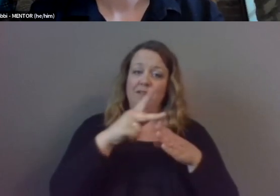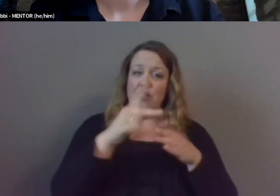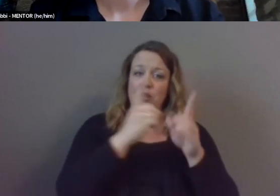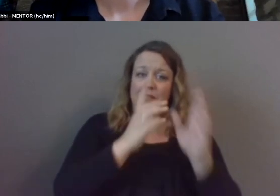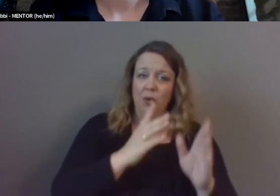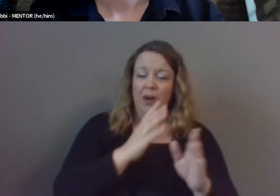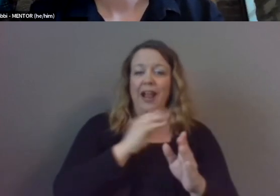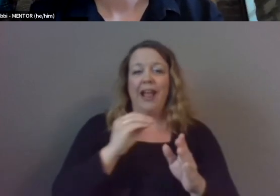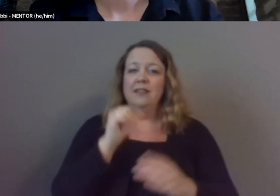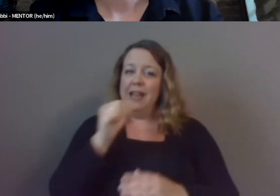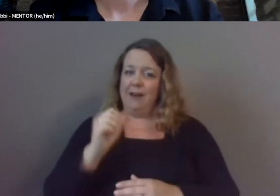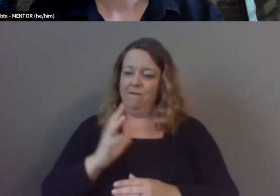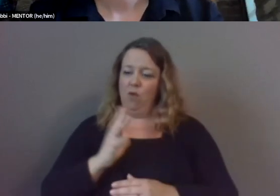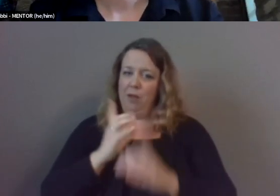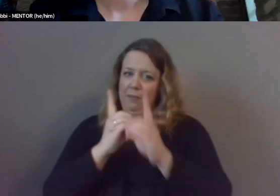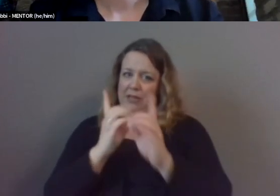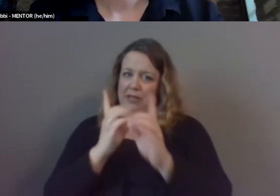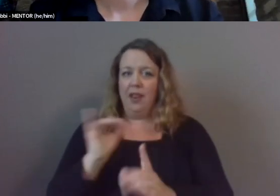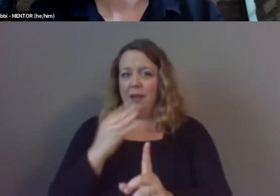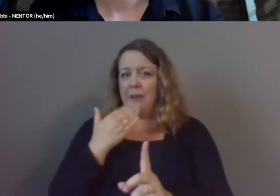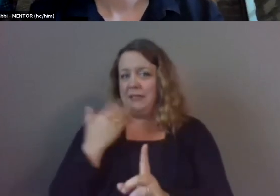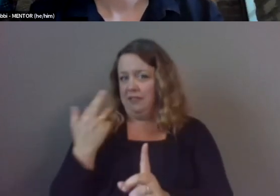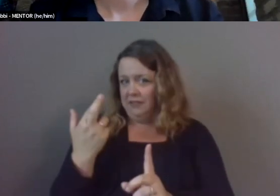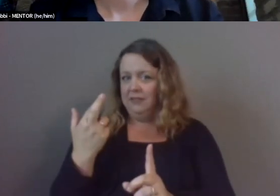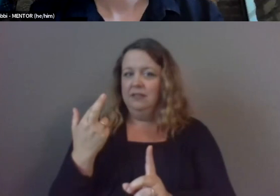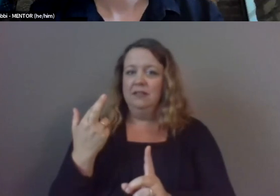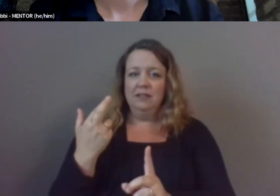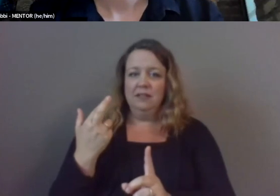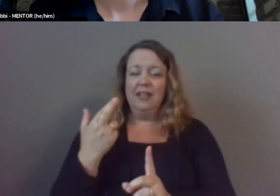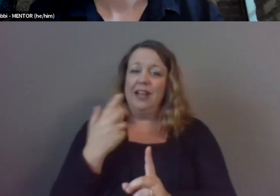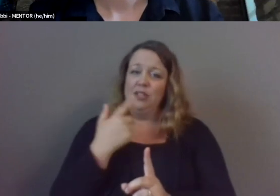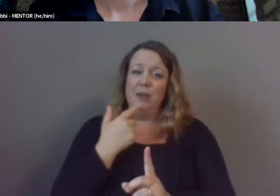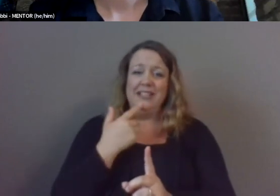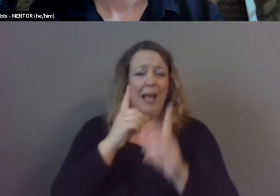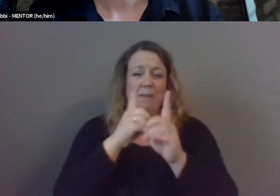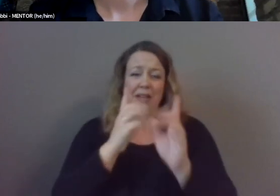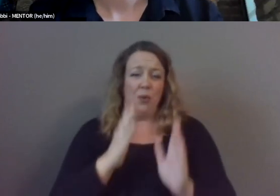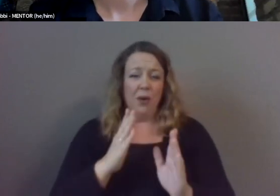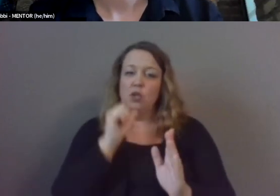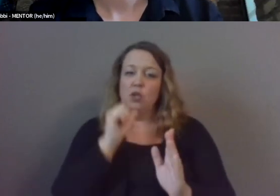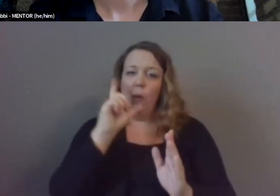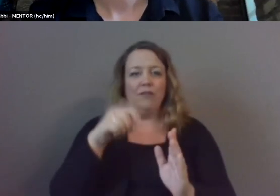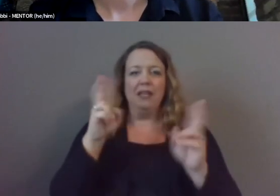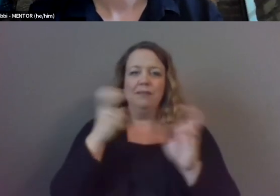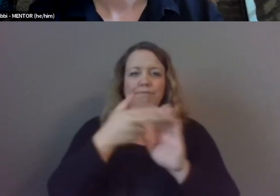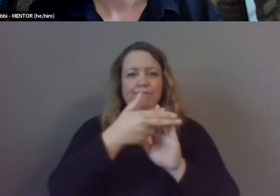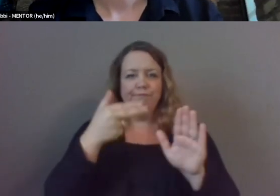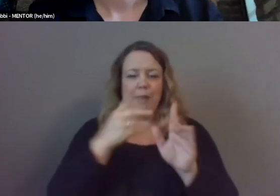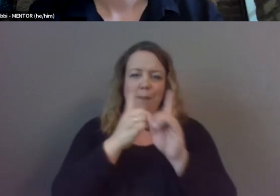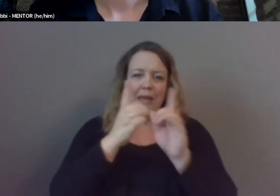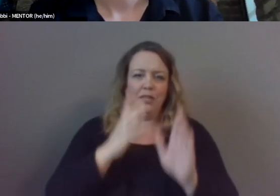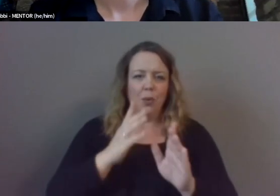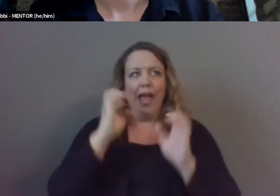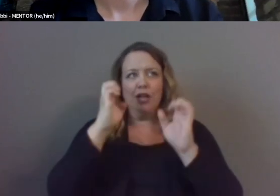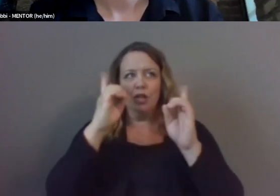informal mentors let's say like my best friend and i just wanted to say that mentoring it's you don't have to be a mentor or an educator mentoring